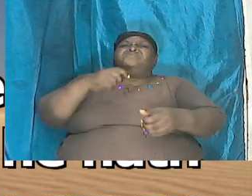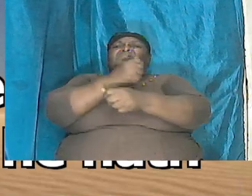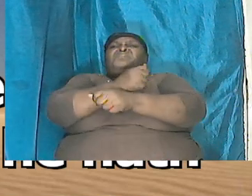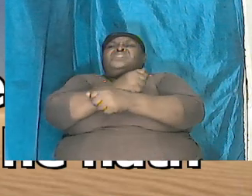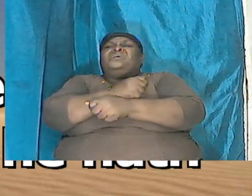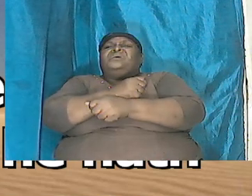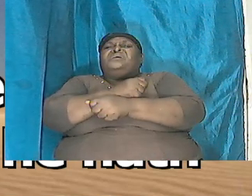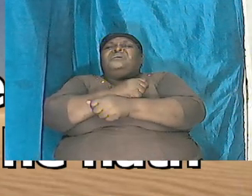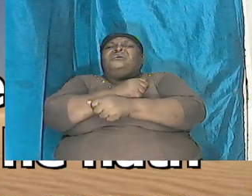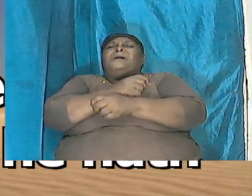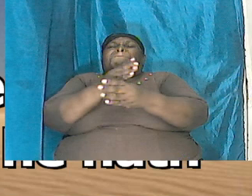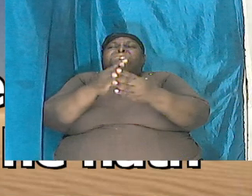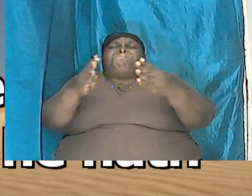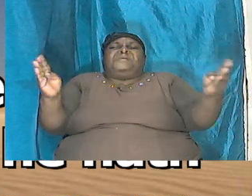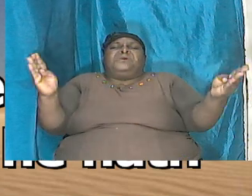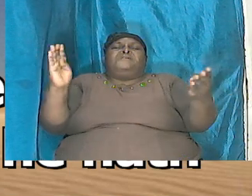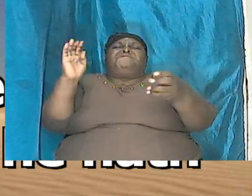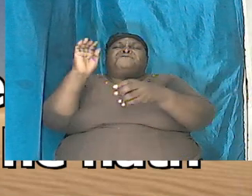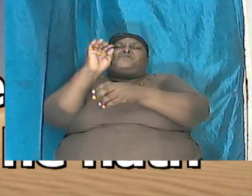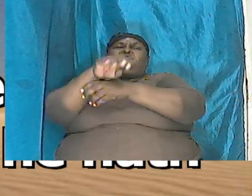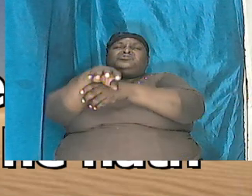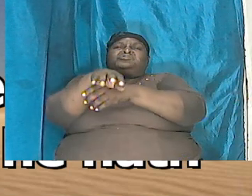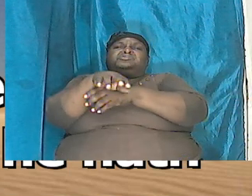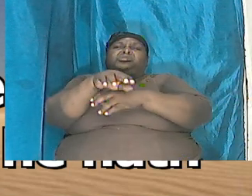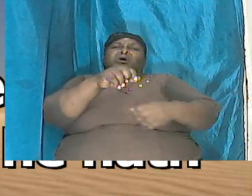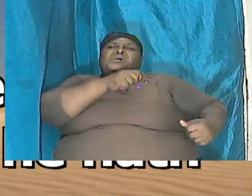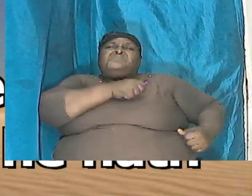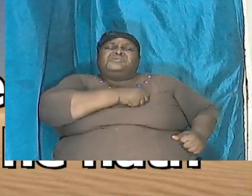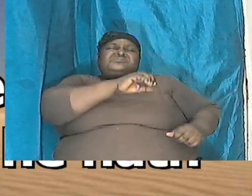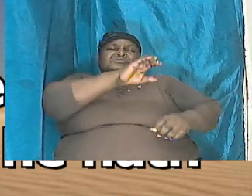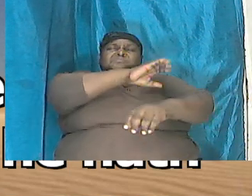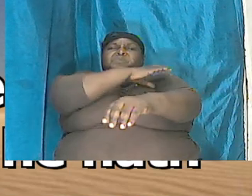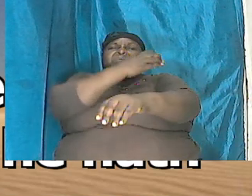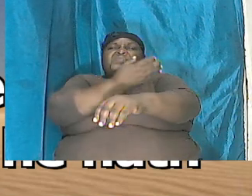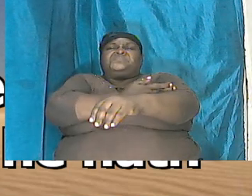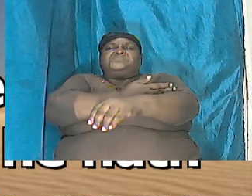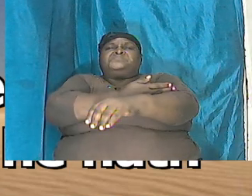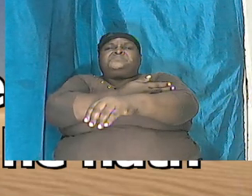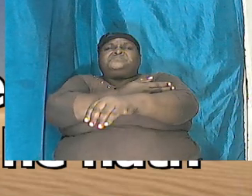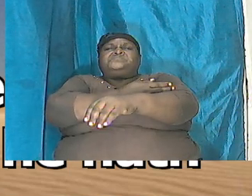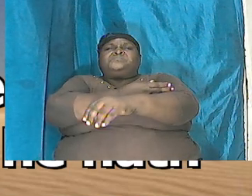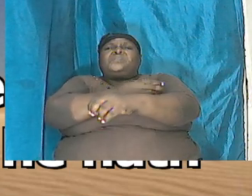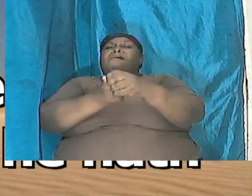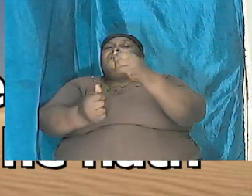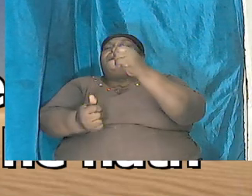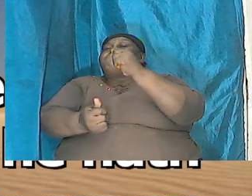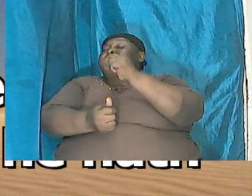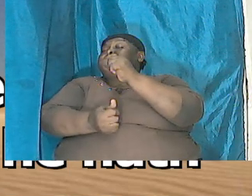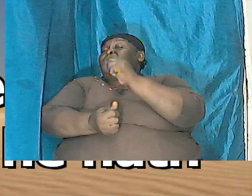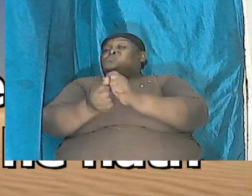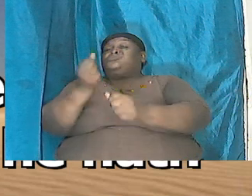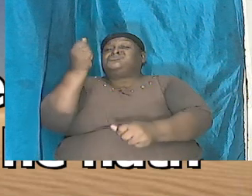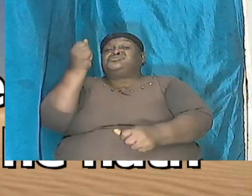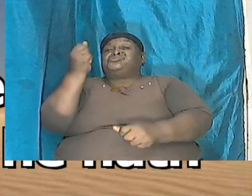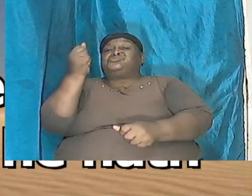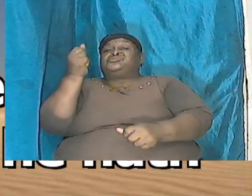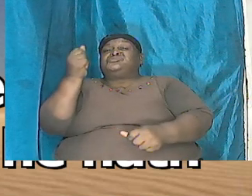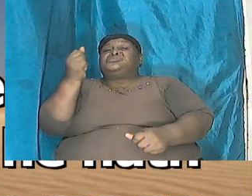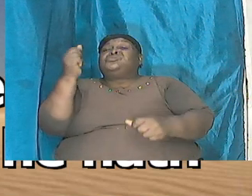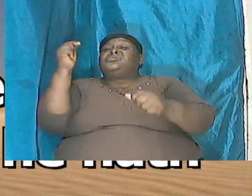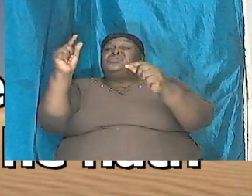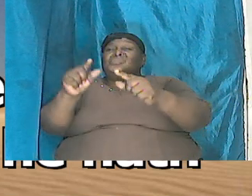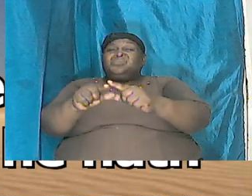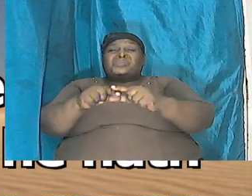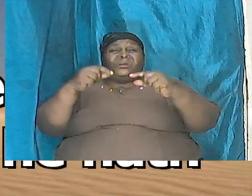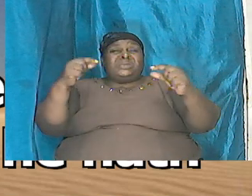at the time a massive military power the most the greatest